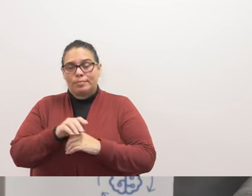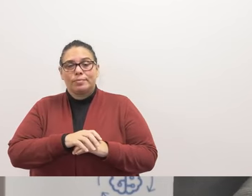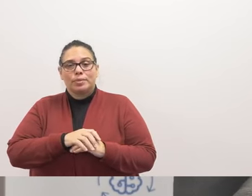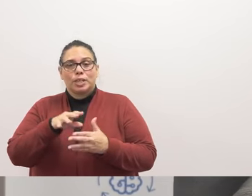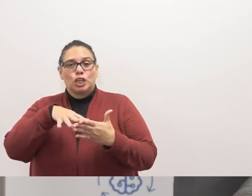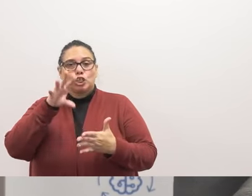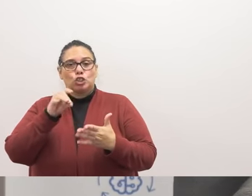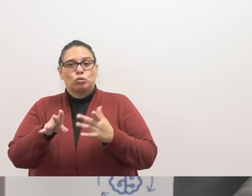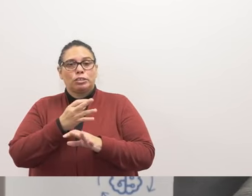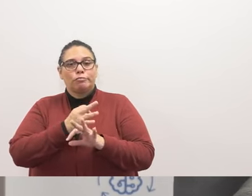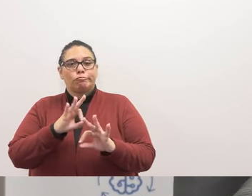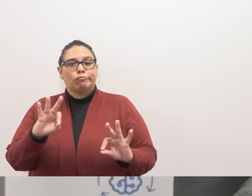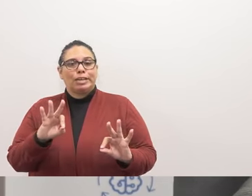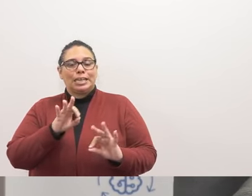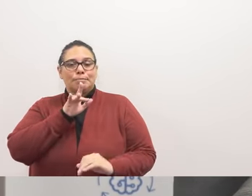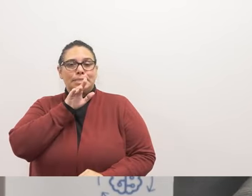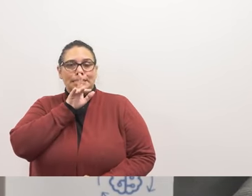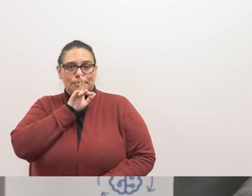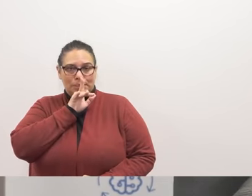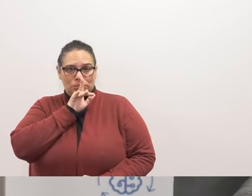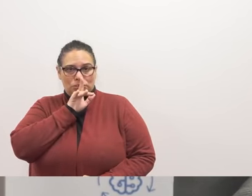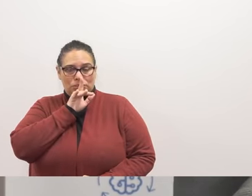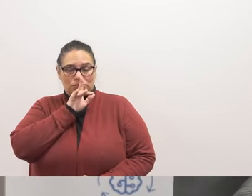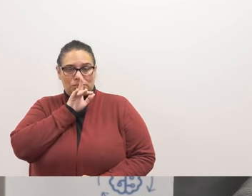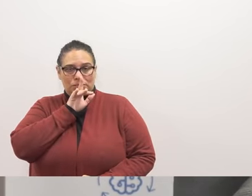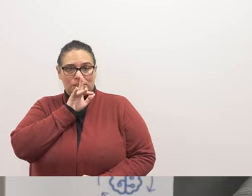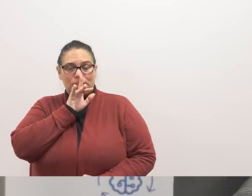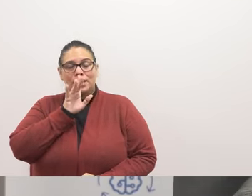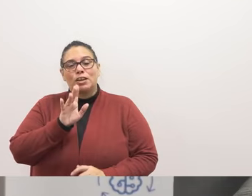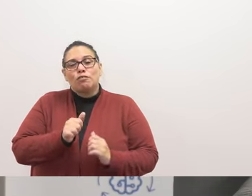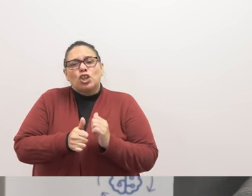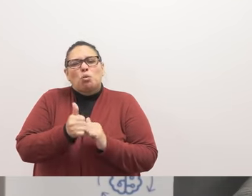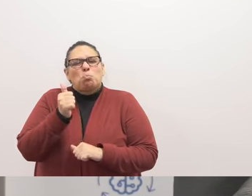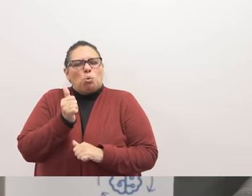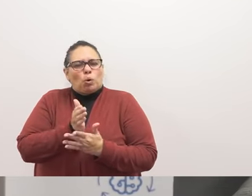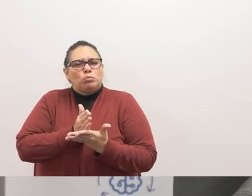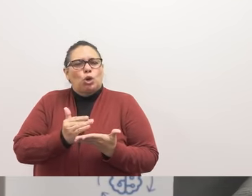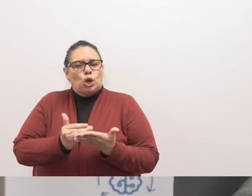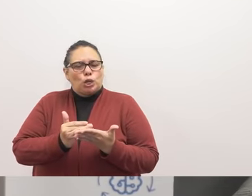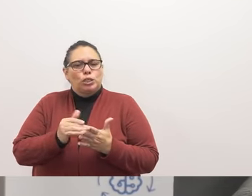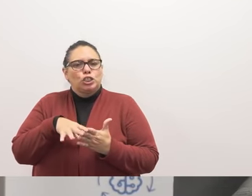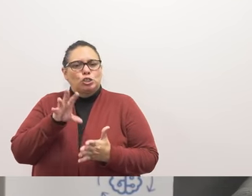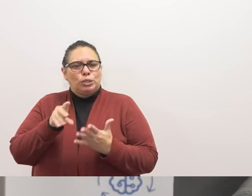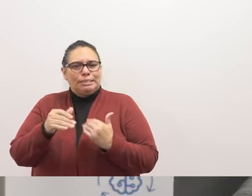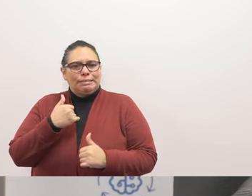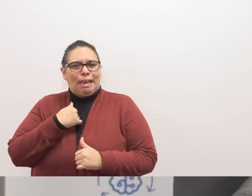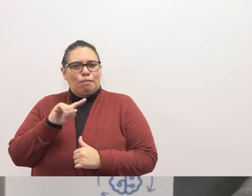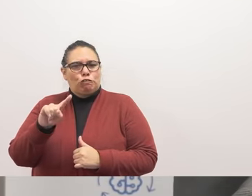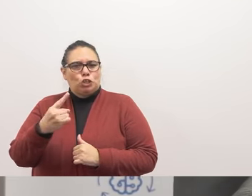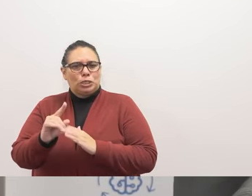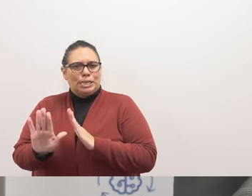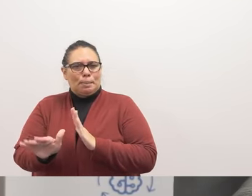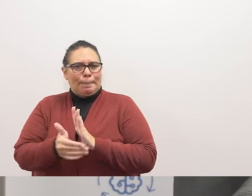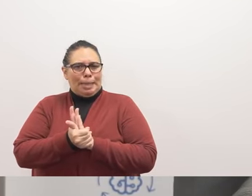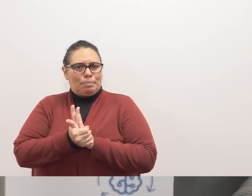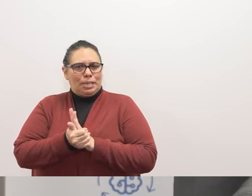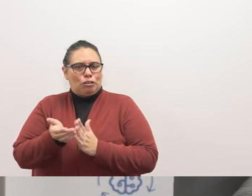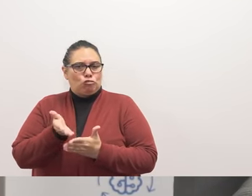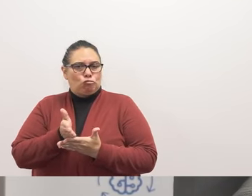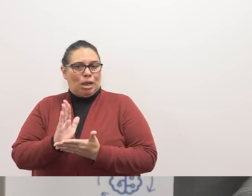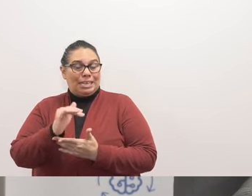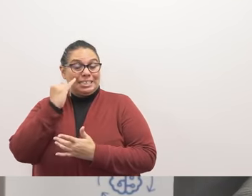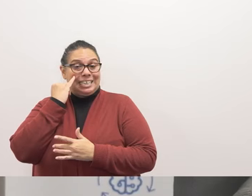student freedom of speech. For the most part, students have First Amendment rights unless it